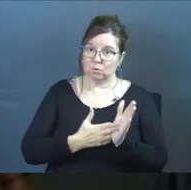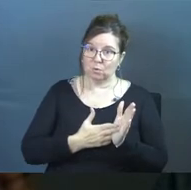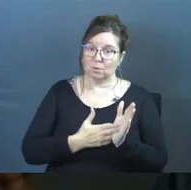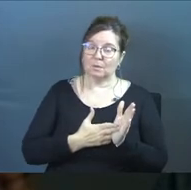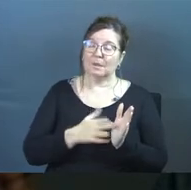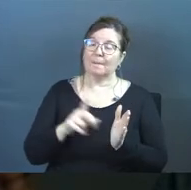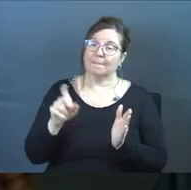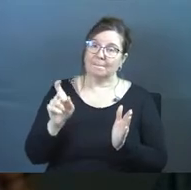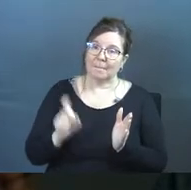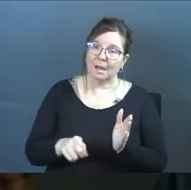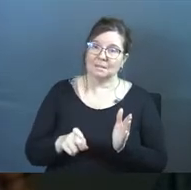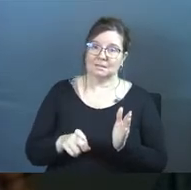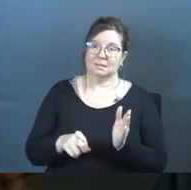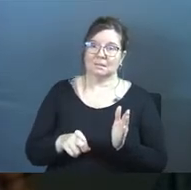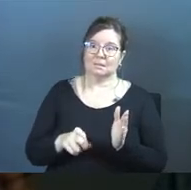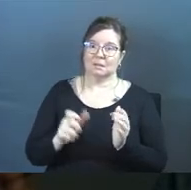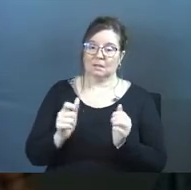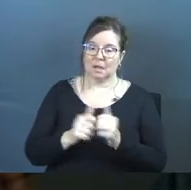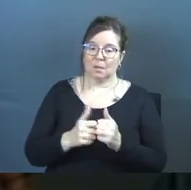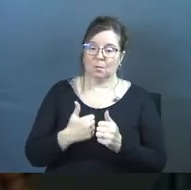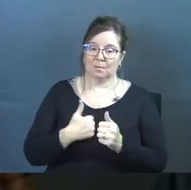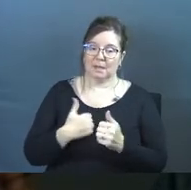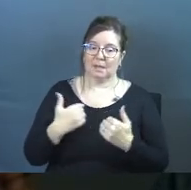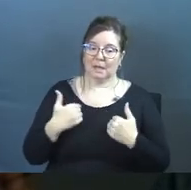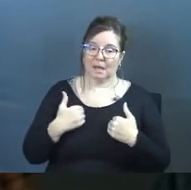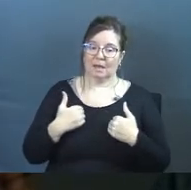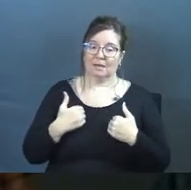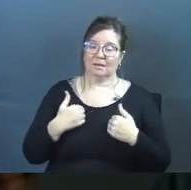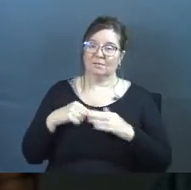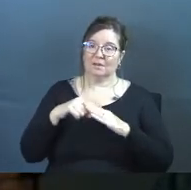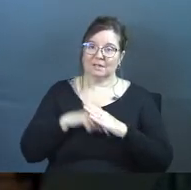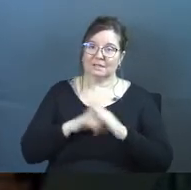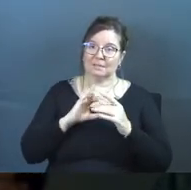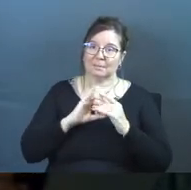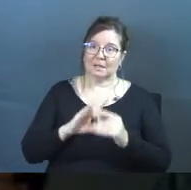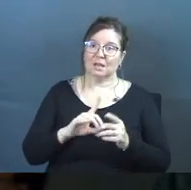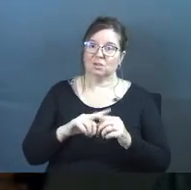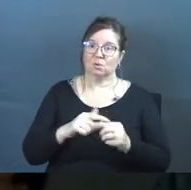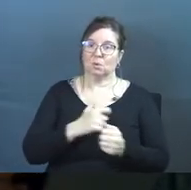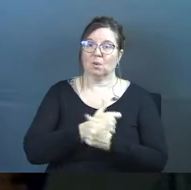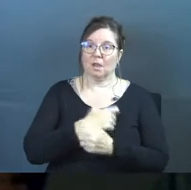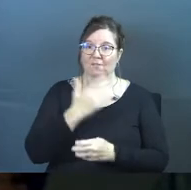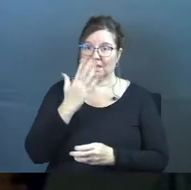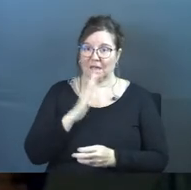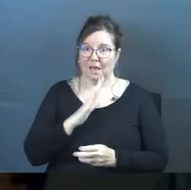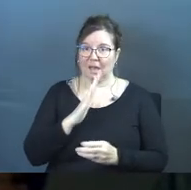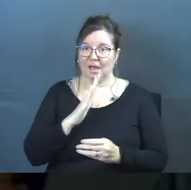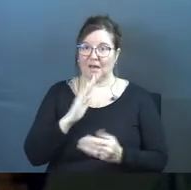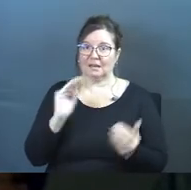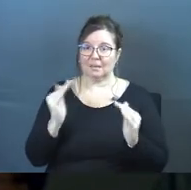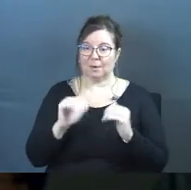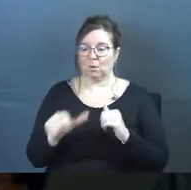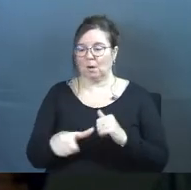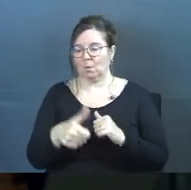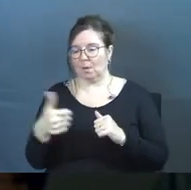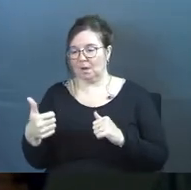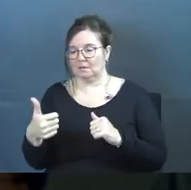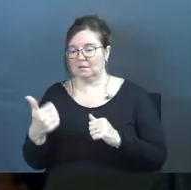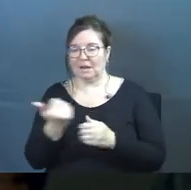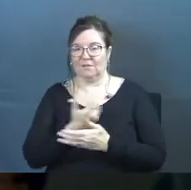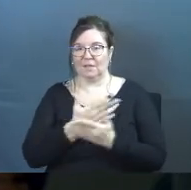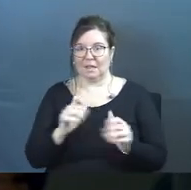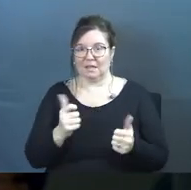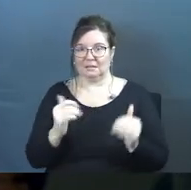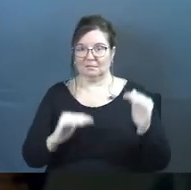must come with me having a deep connection to loving God over anyone and